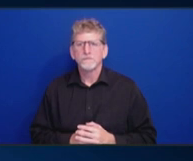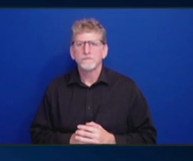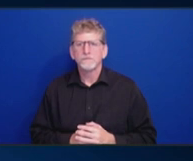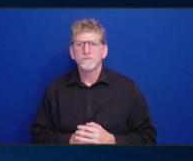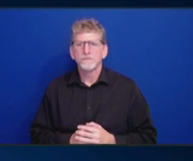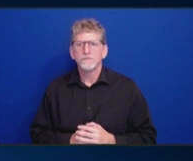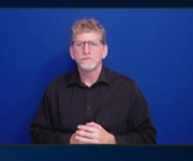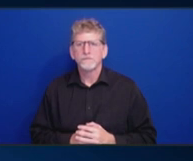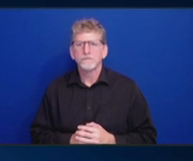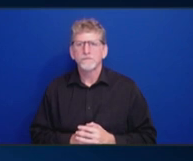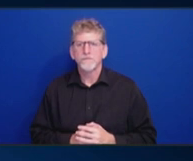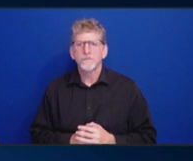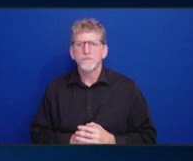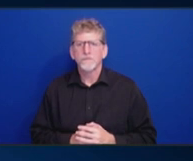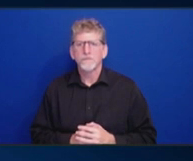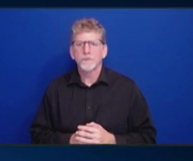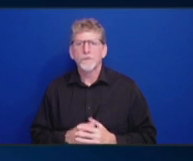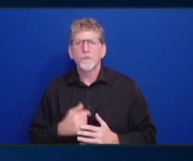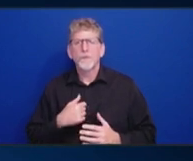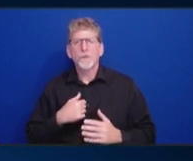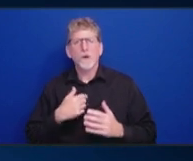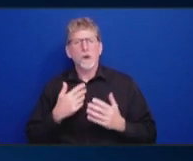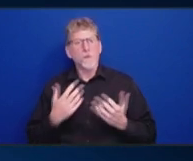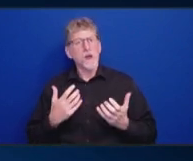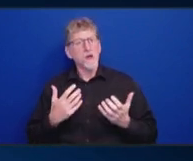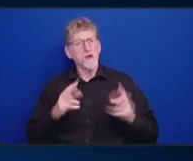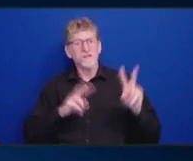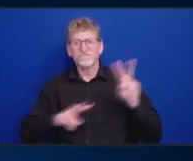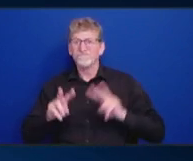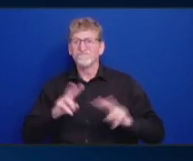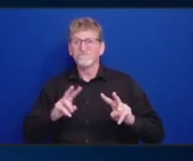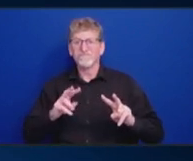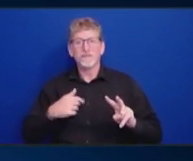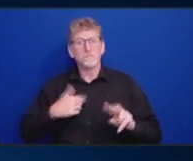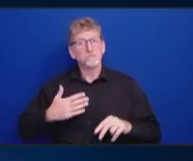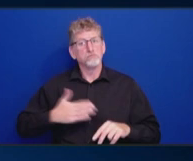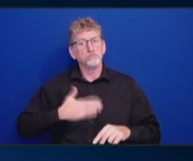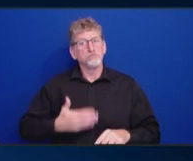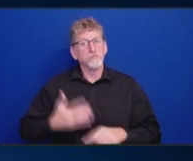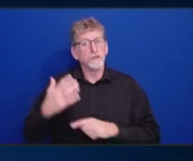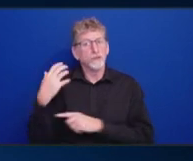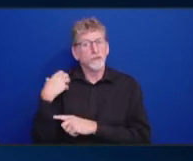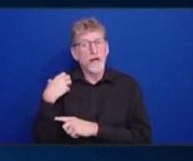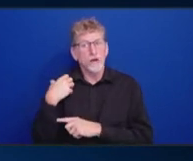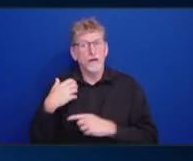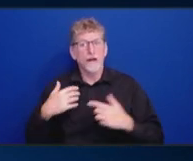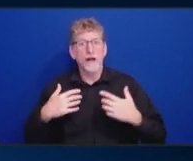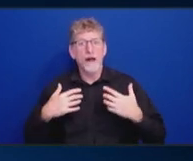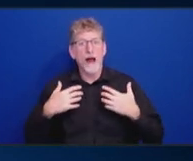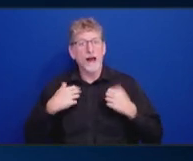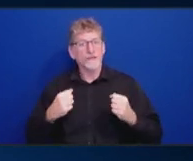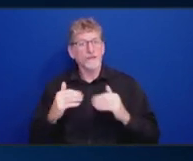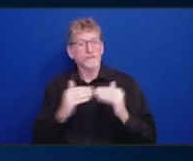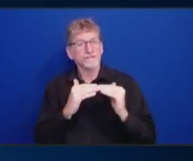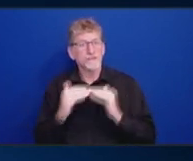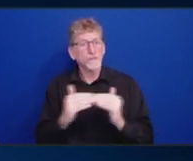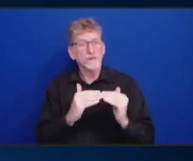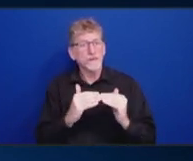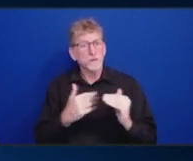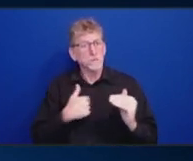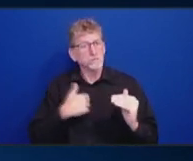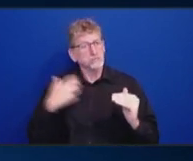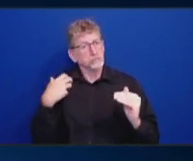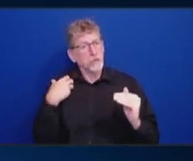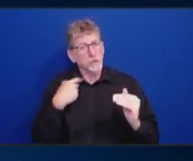chair the health equity. Emily Oh, you would want to co-chair health